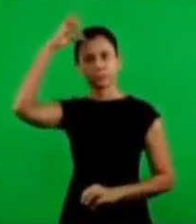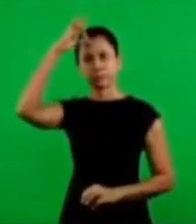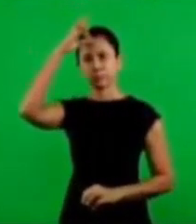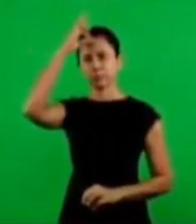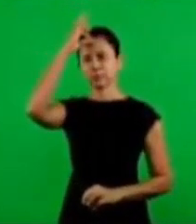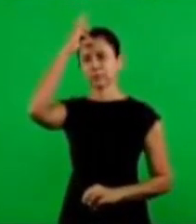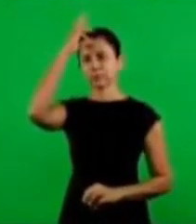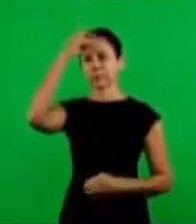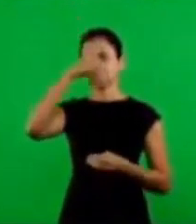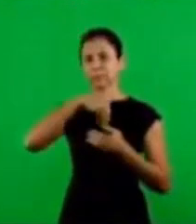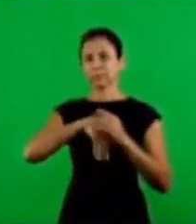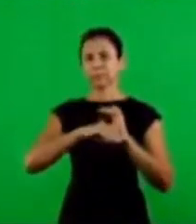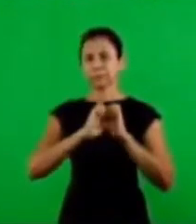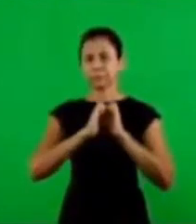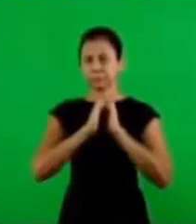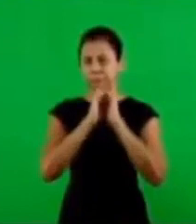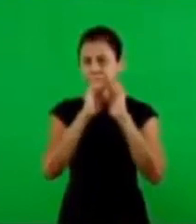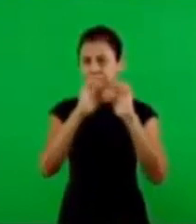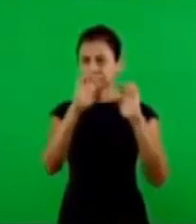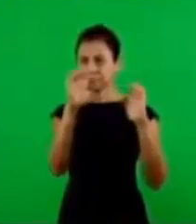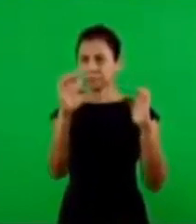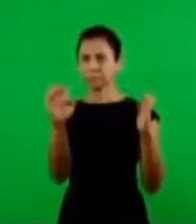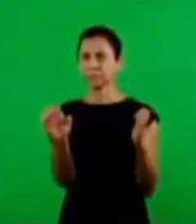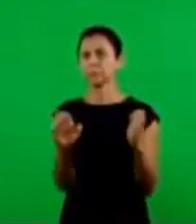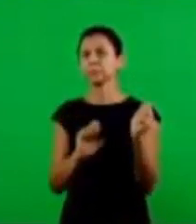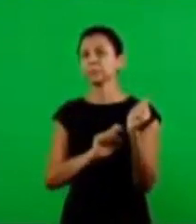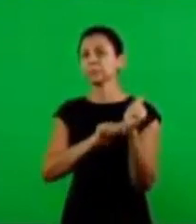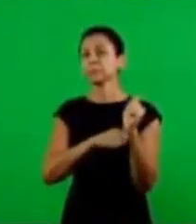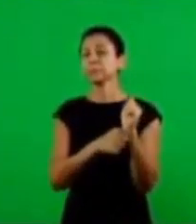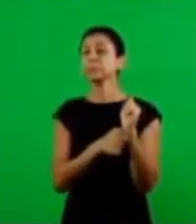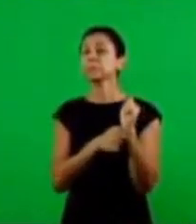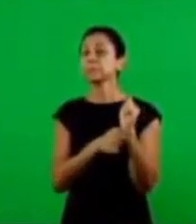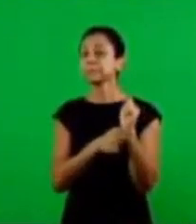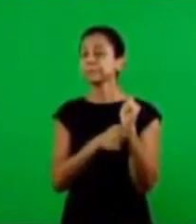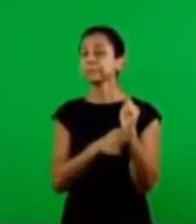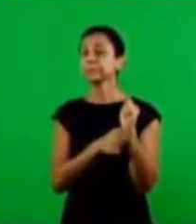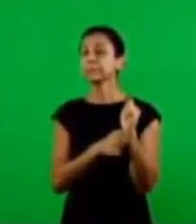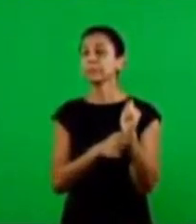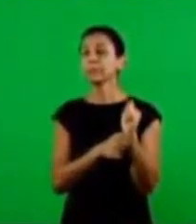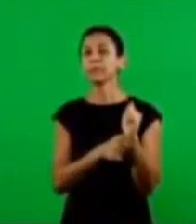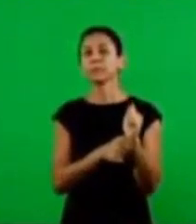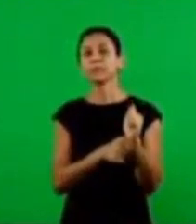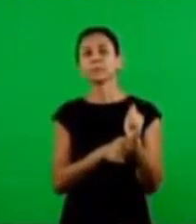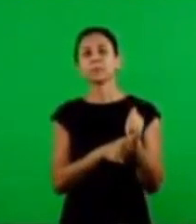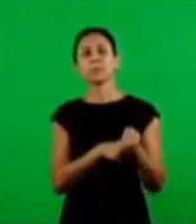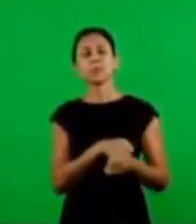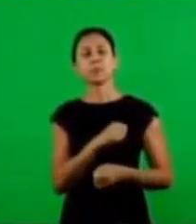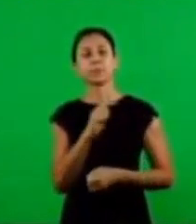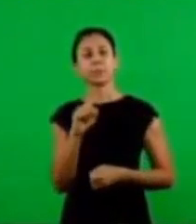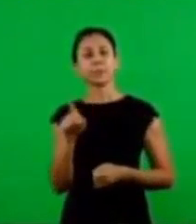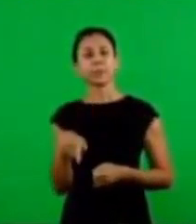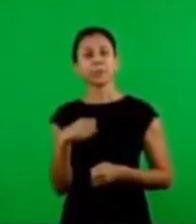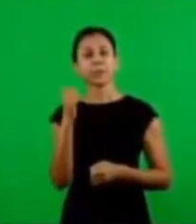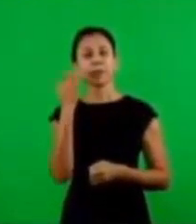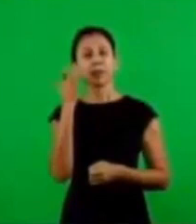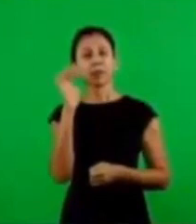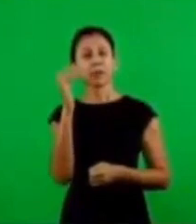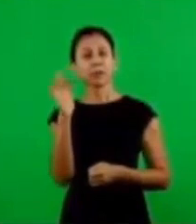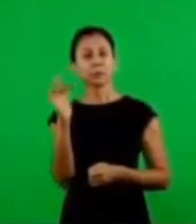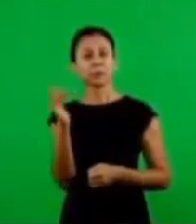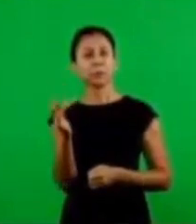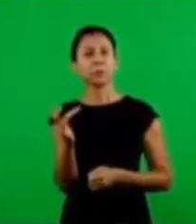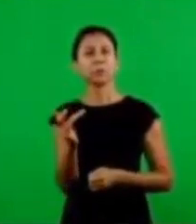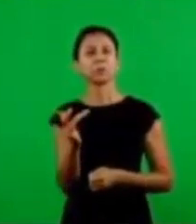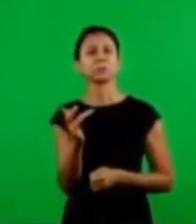of the gospel this gospel is the mystery and second place is the fear